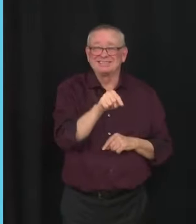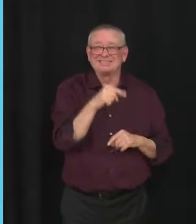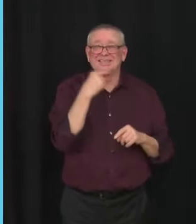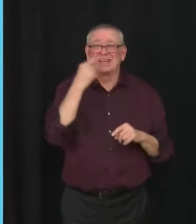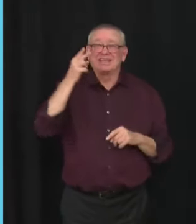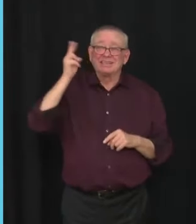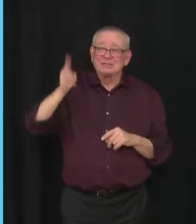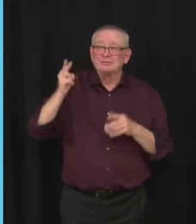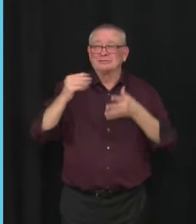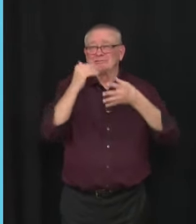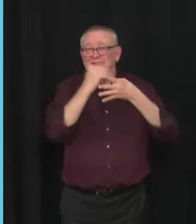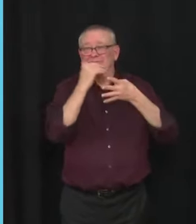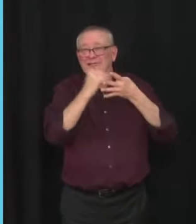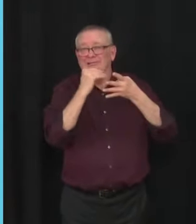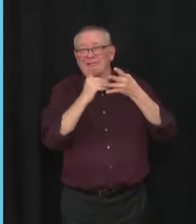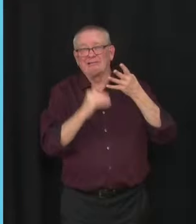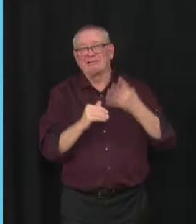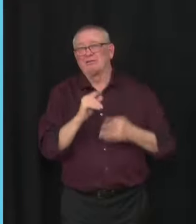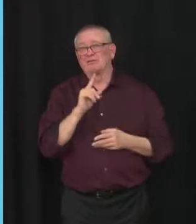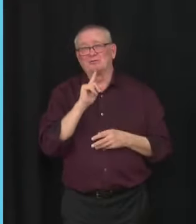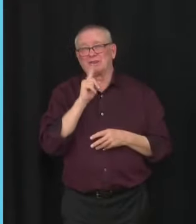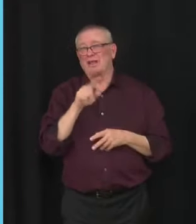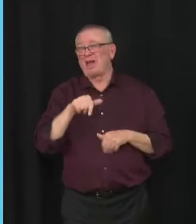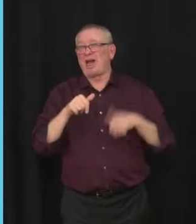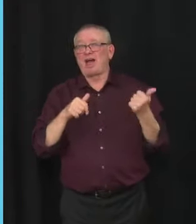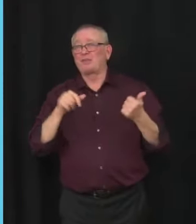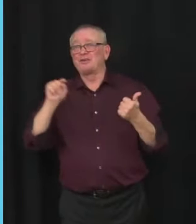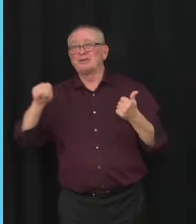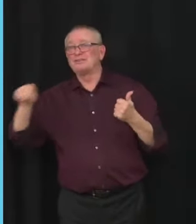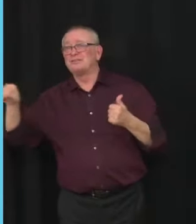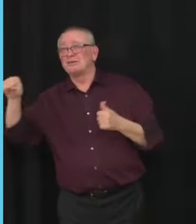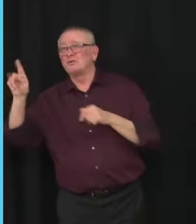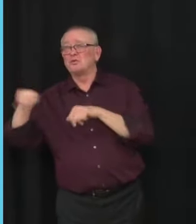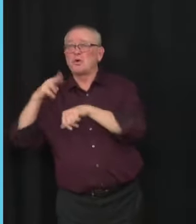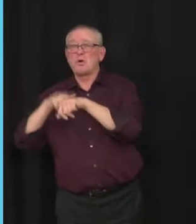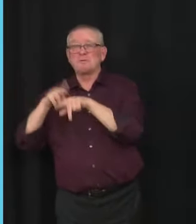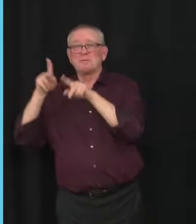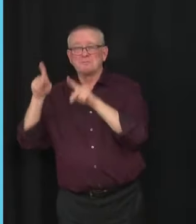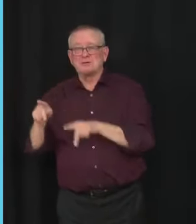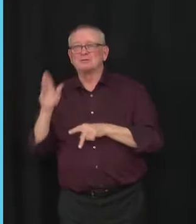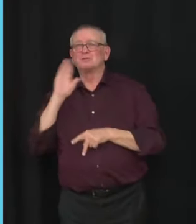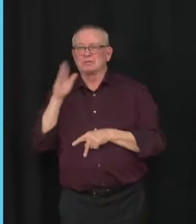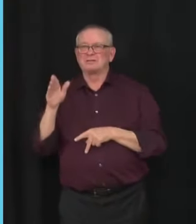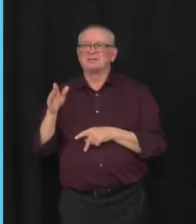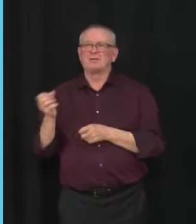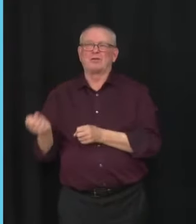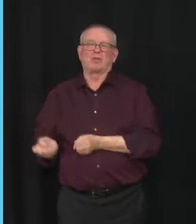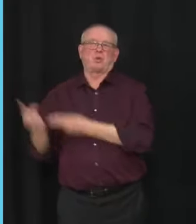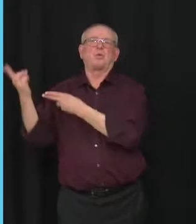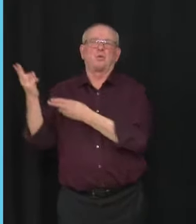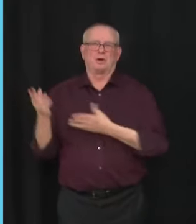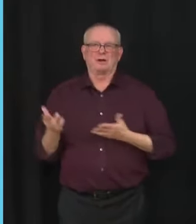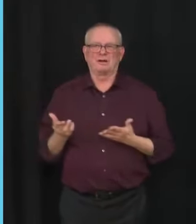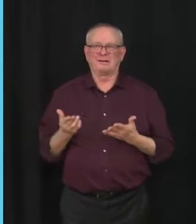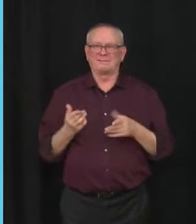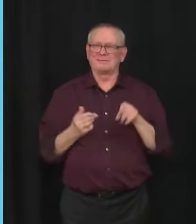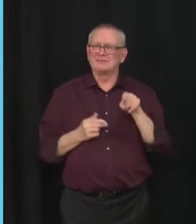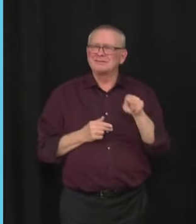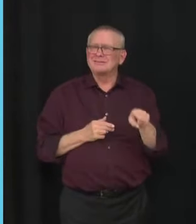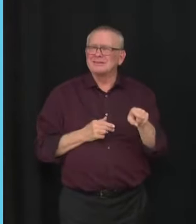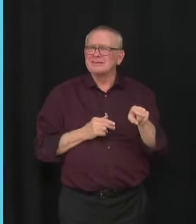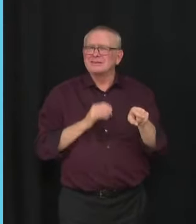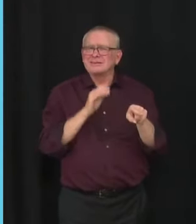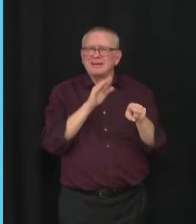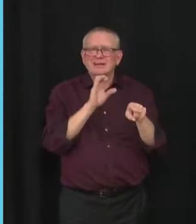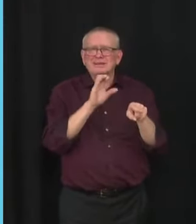things that would result in any mere mortal going down the cancel culture black hole of history.